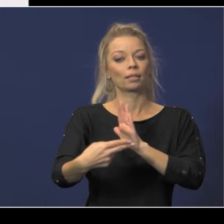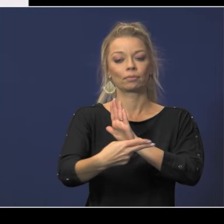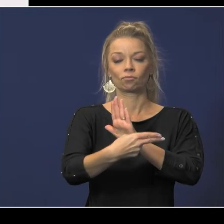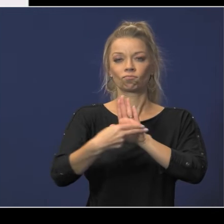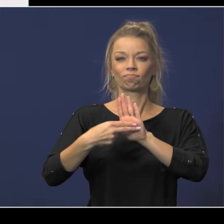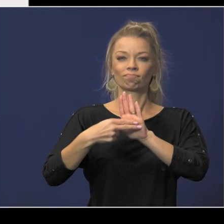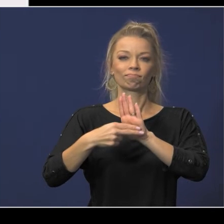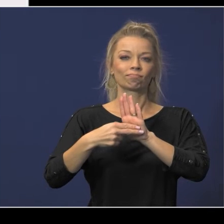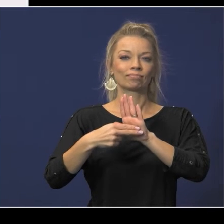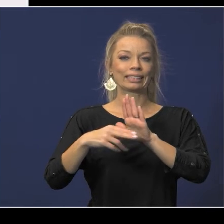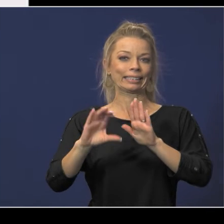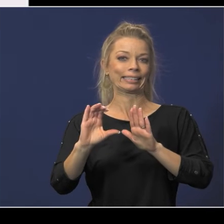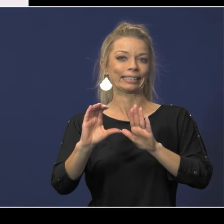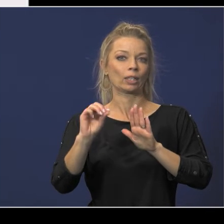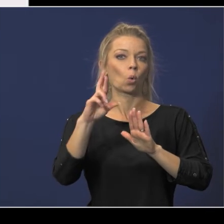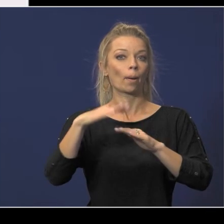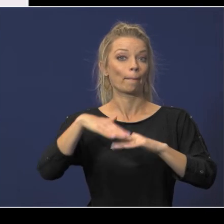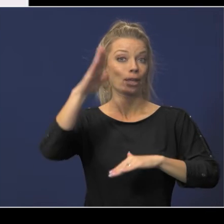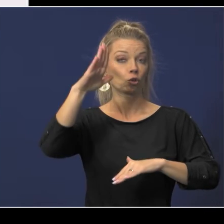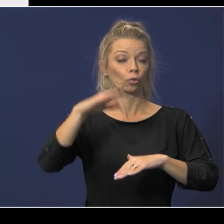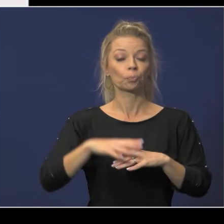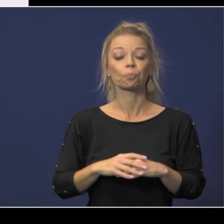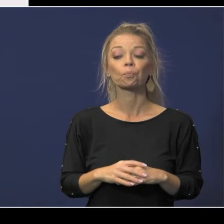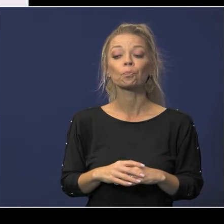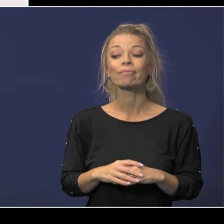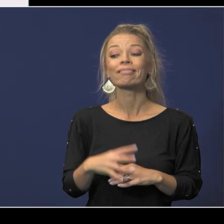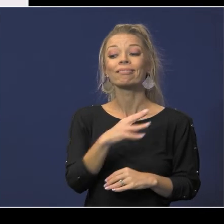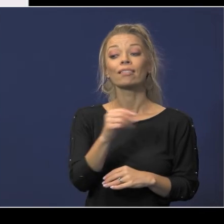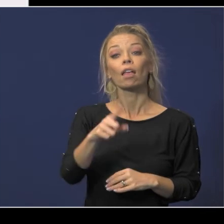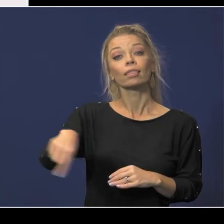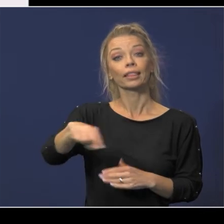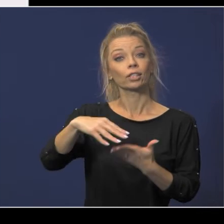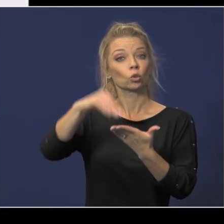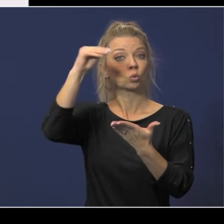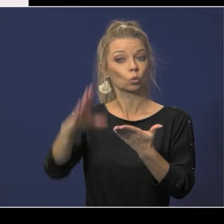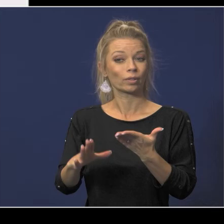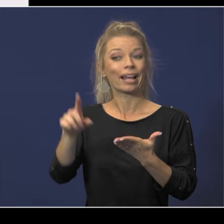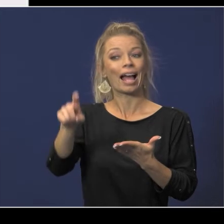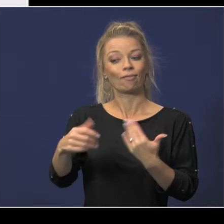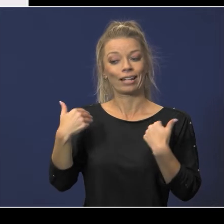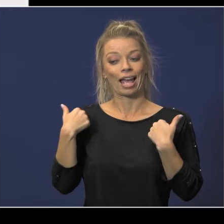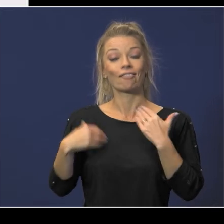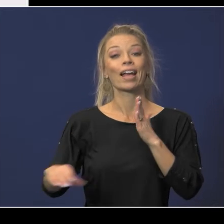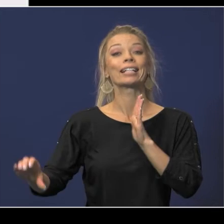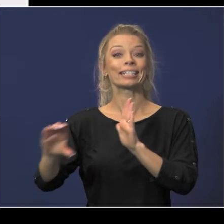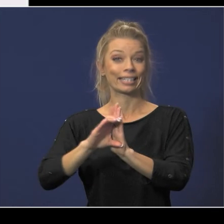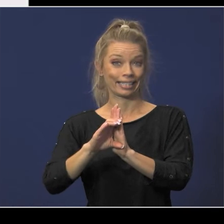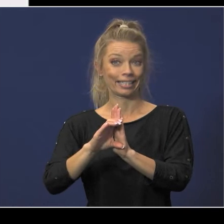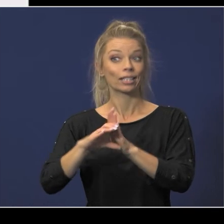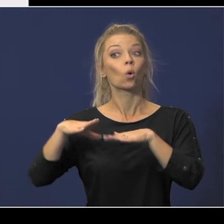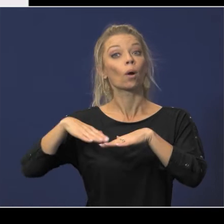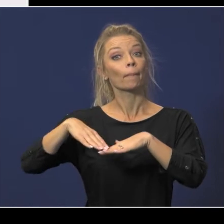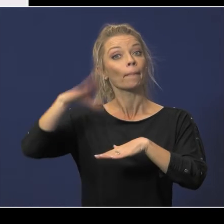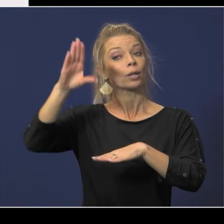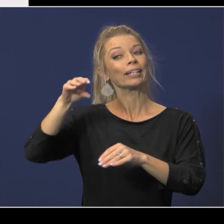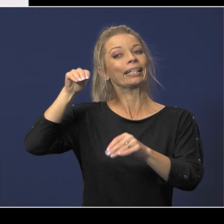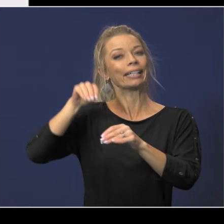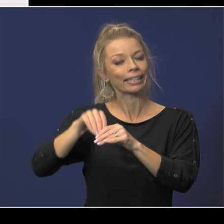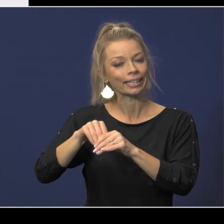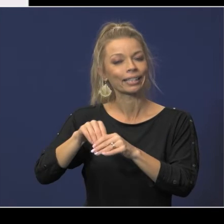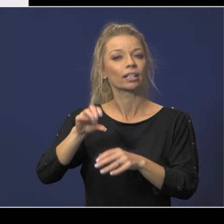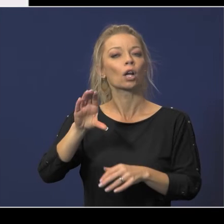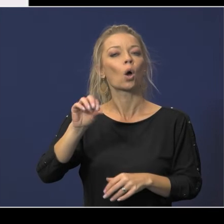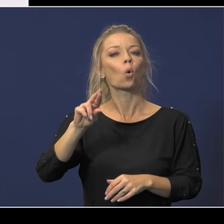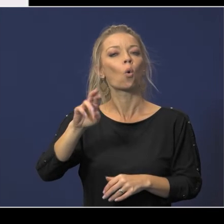a c or better and these students have to have earned a c or better in their core areas